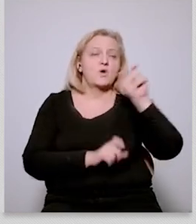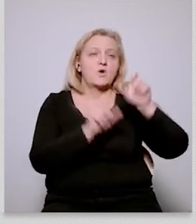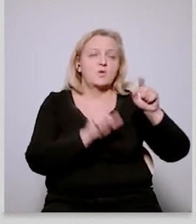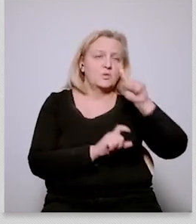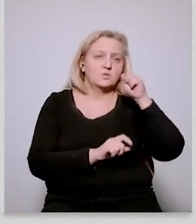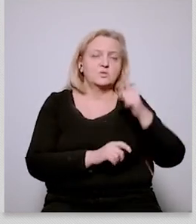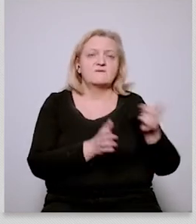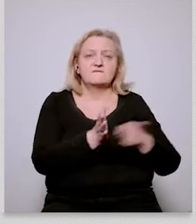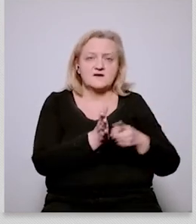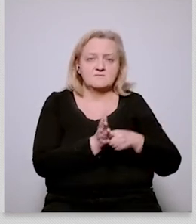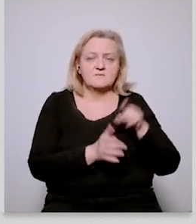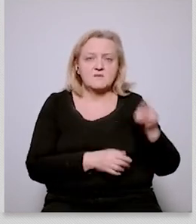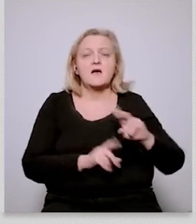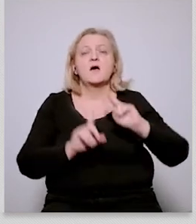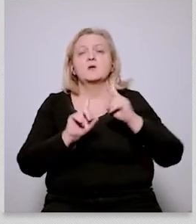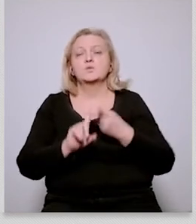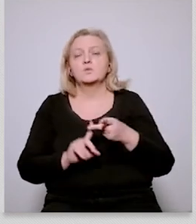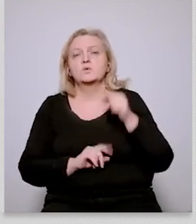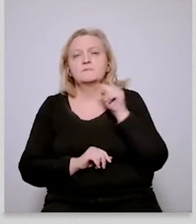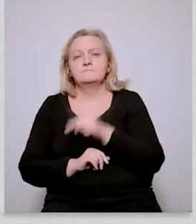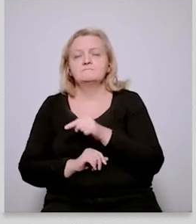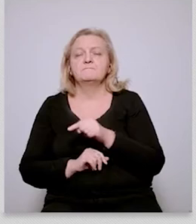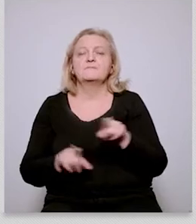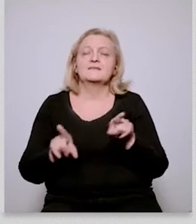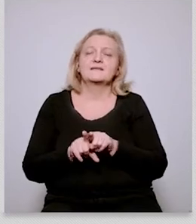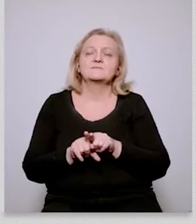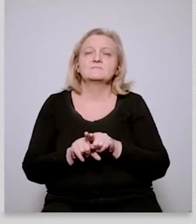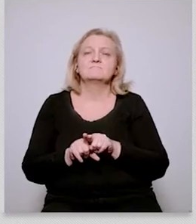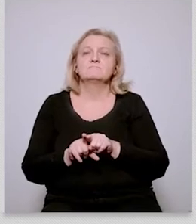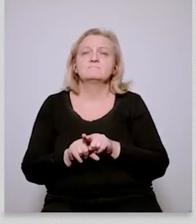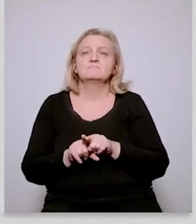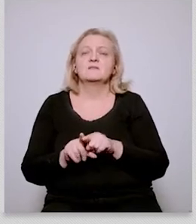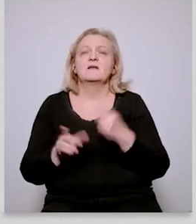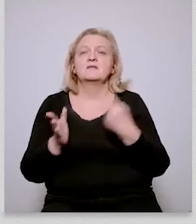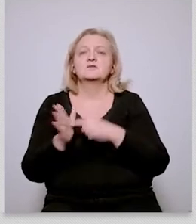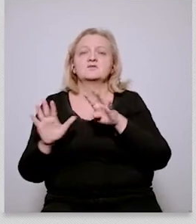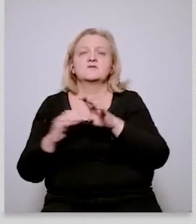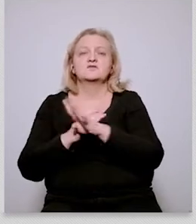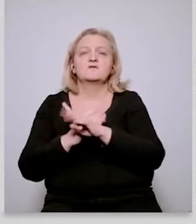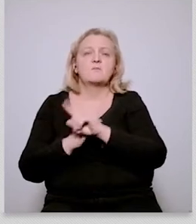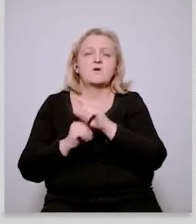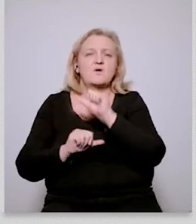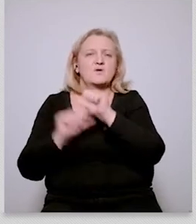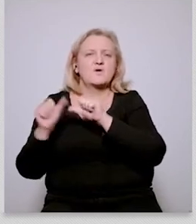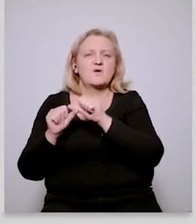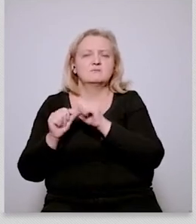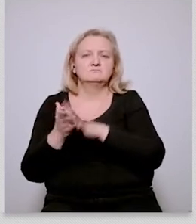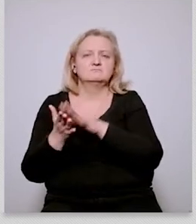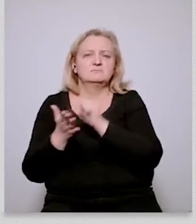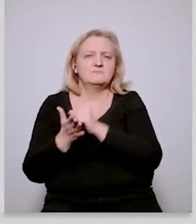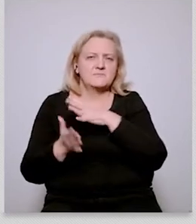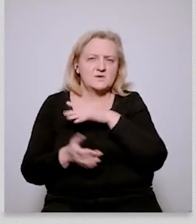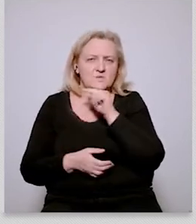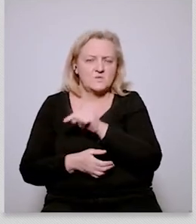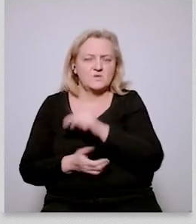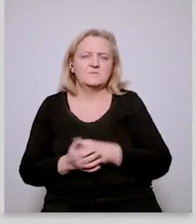trauma of the of the 1990s so it's an interesting um you know it's a very particular sequence of